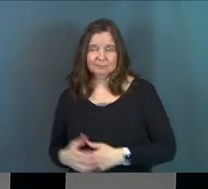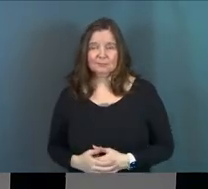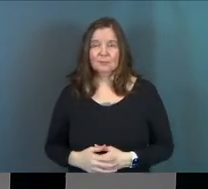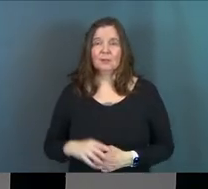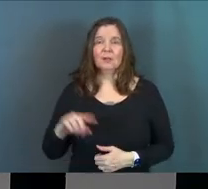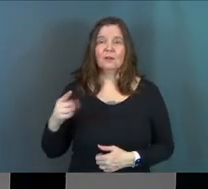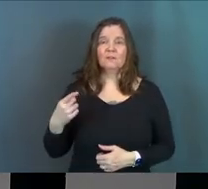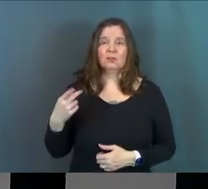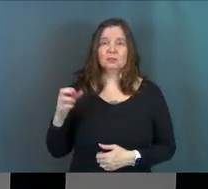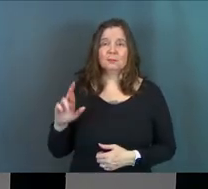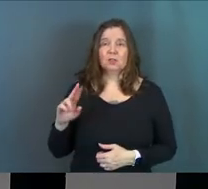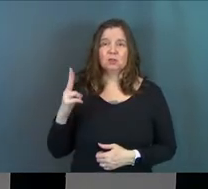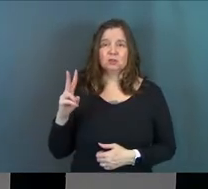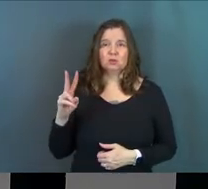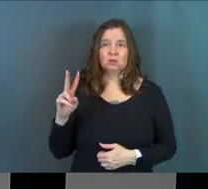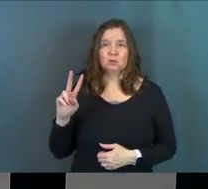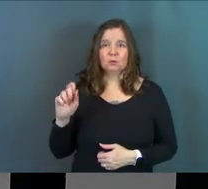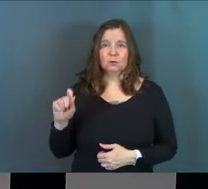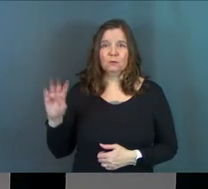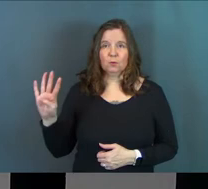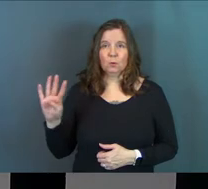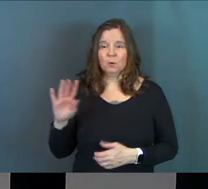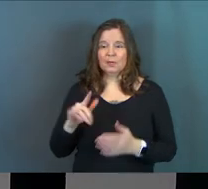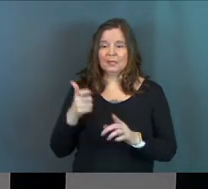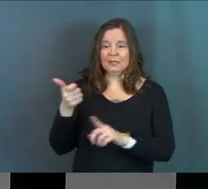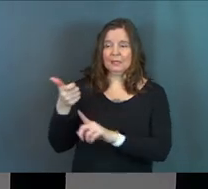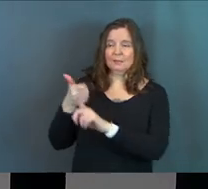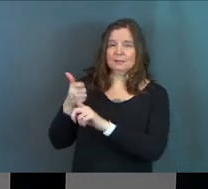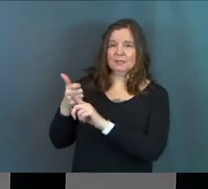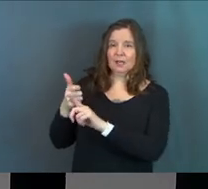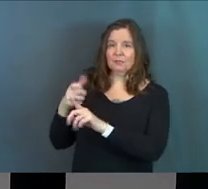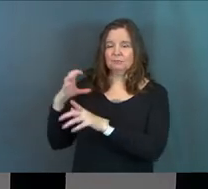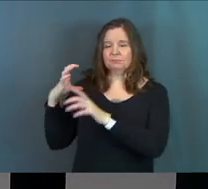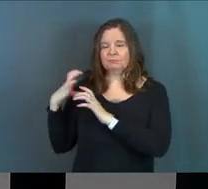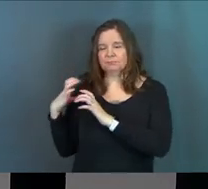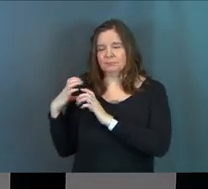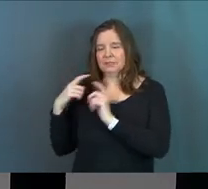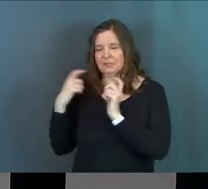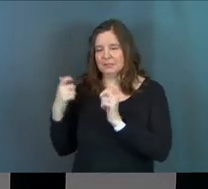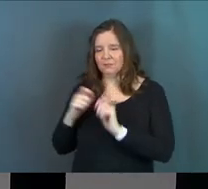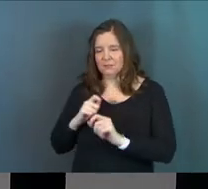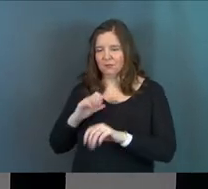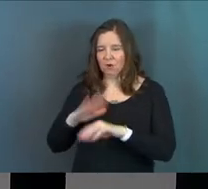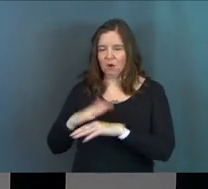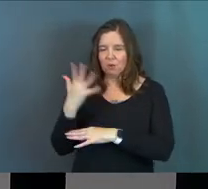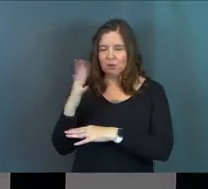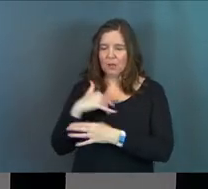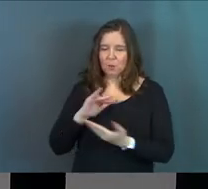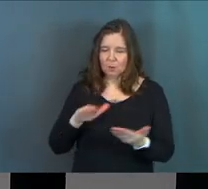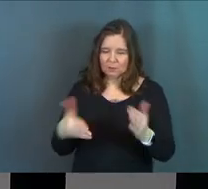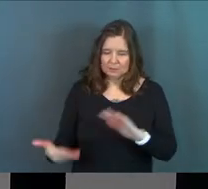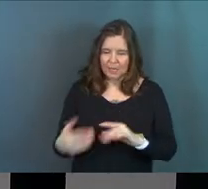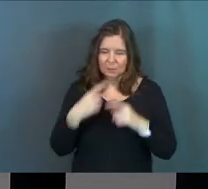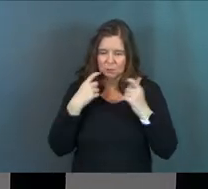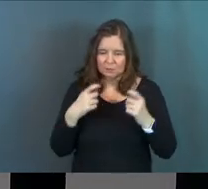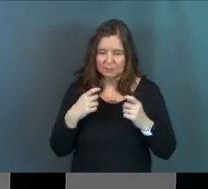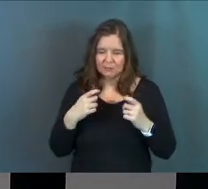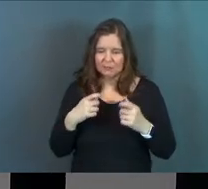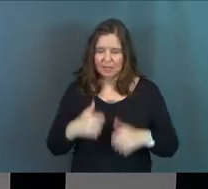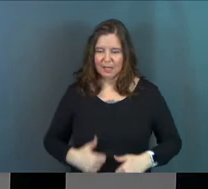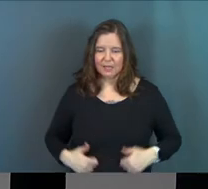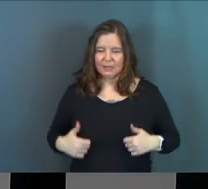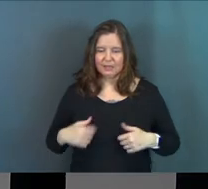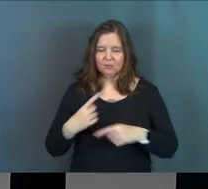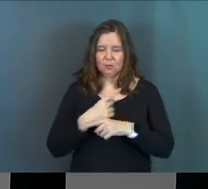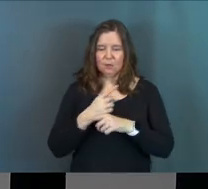1 Peter 2.4 says, himself bore our sins in his body on the tree that we might die to sin and live to righteousness. By his wounds,